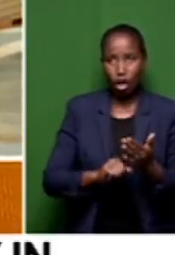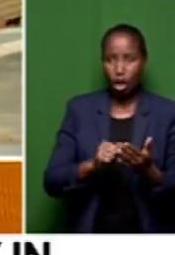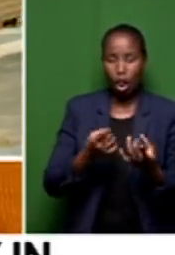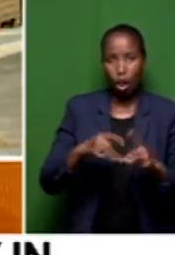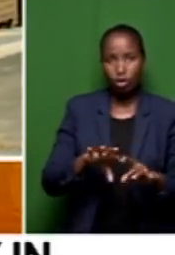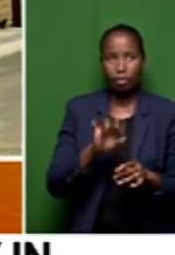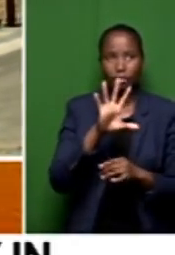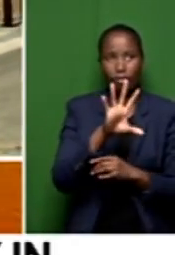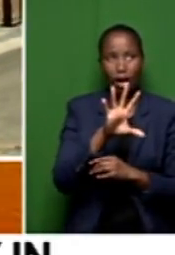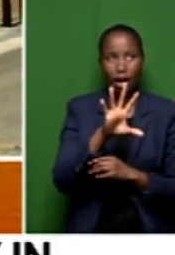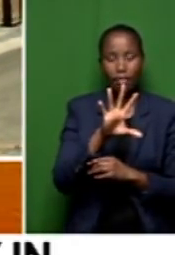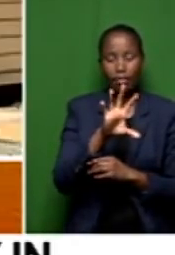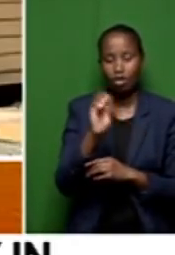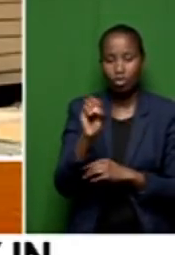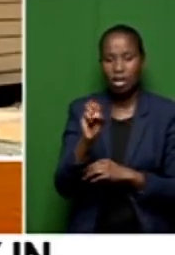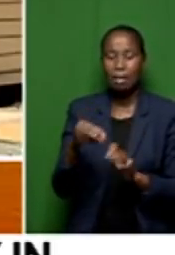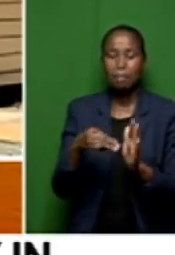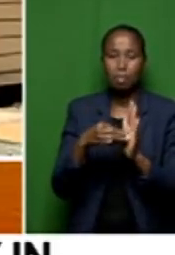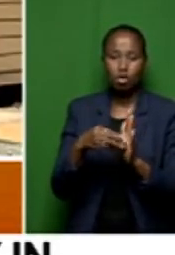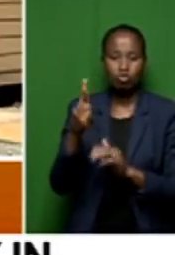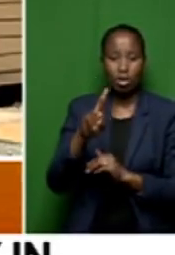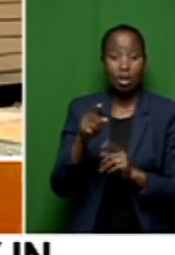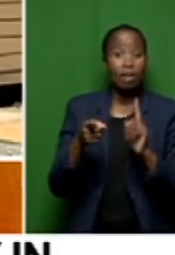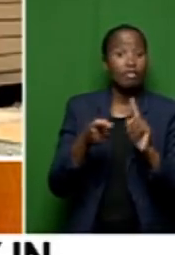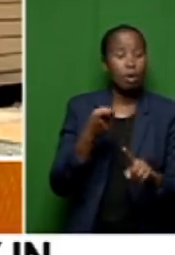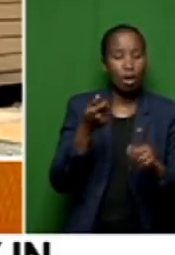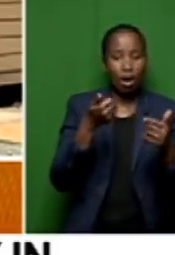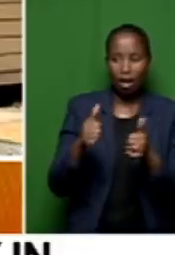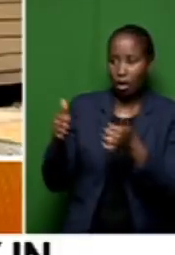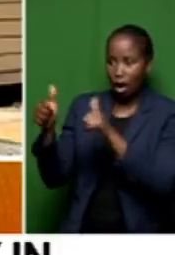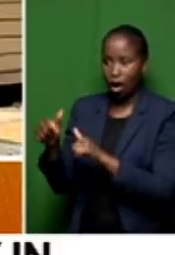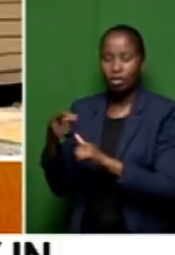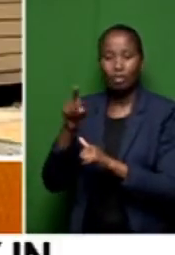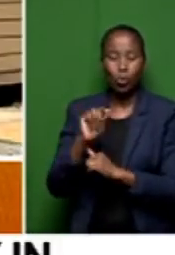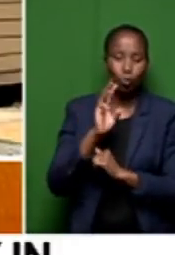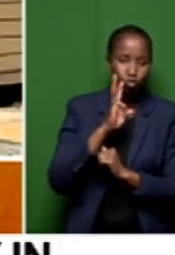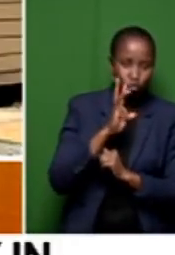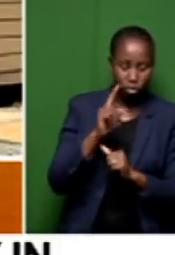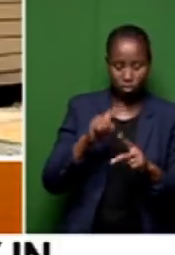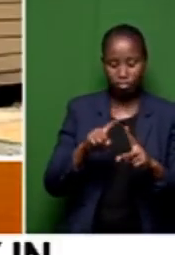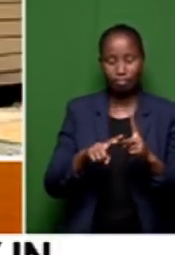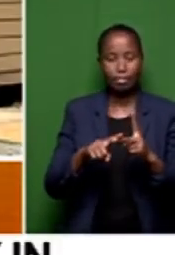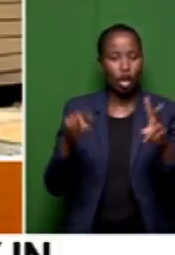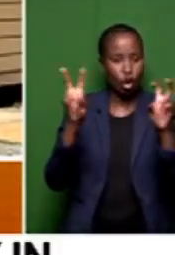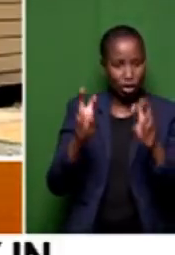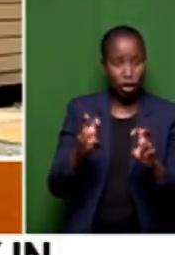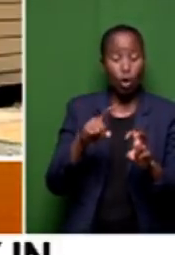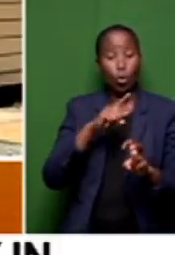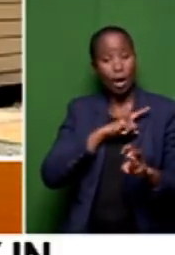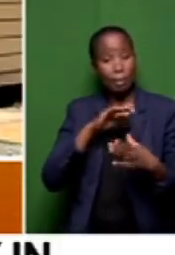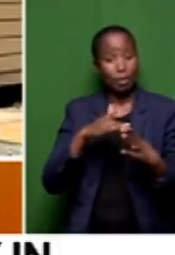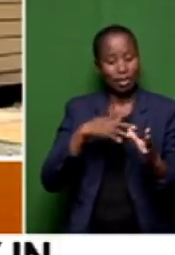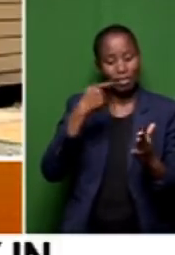million rand from indigent accounts in arrears, in electricity, in water, because of the exorbitant billing system